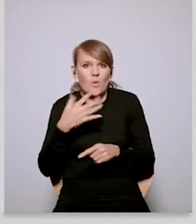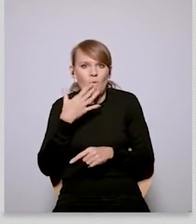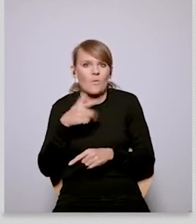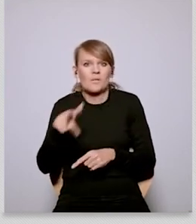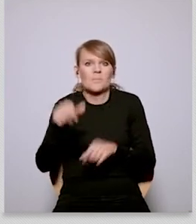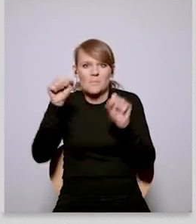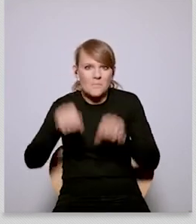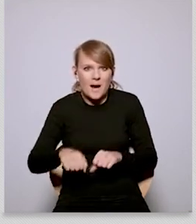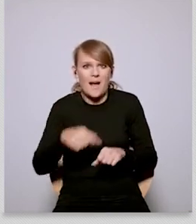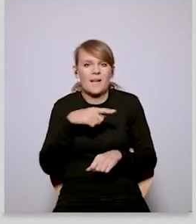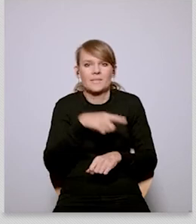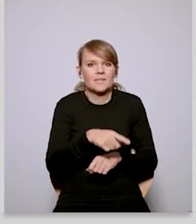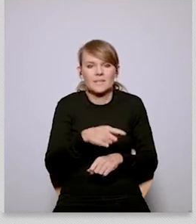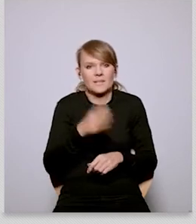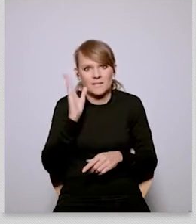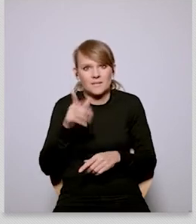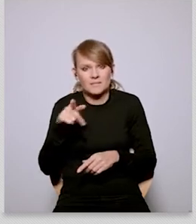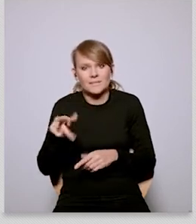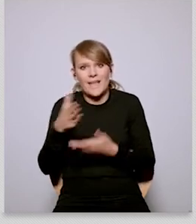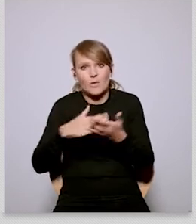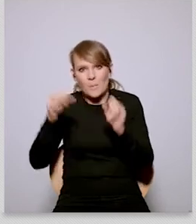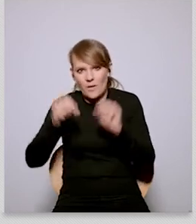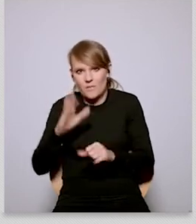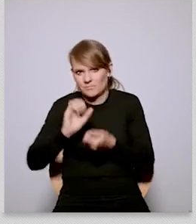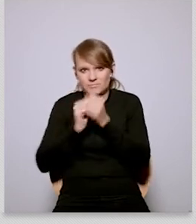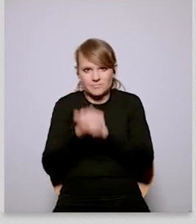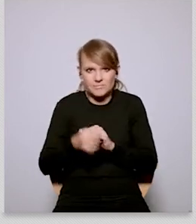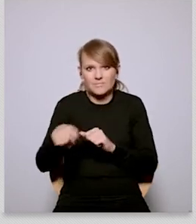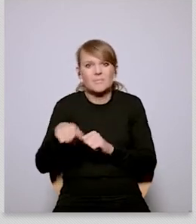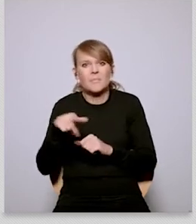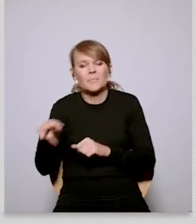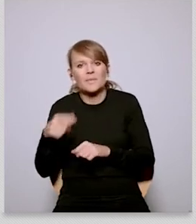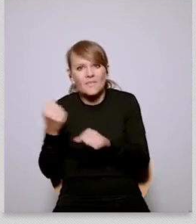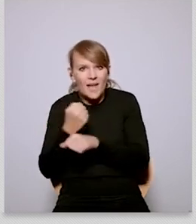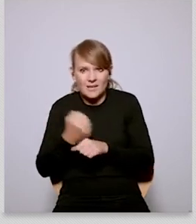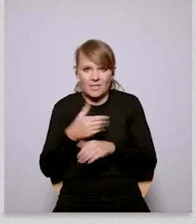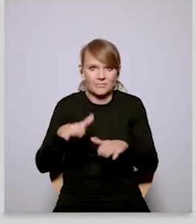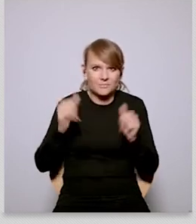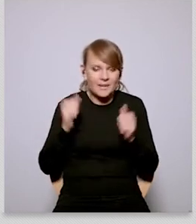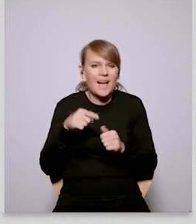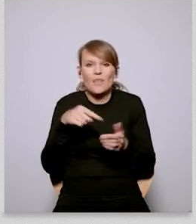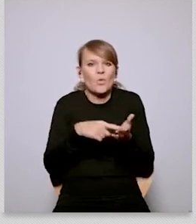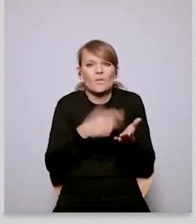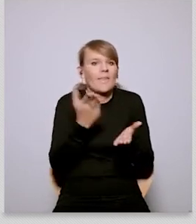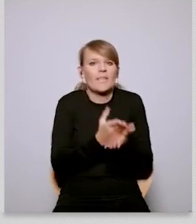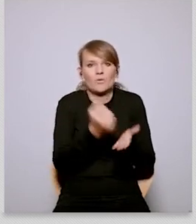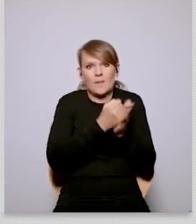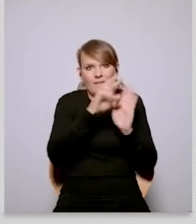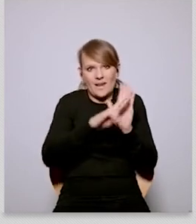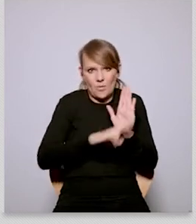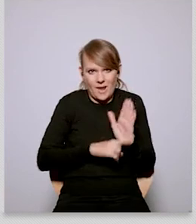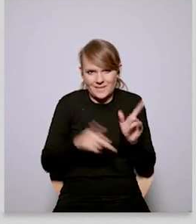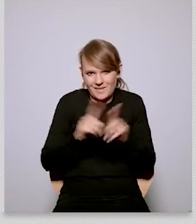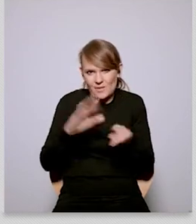and we are not even talking about it that the banking sector is determined to get rid of too many